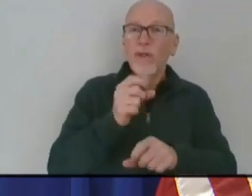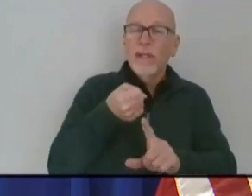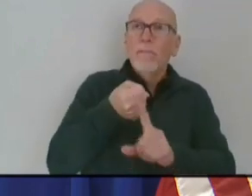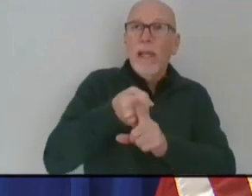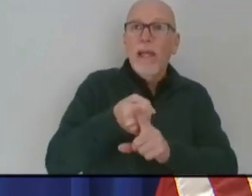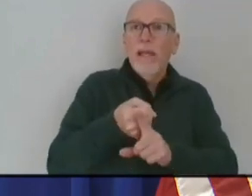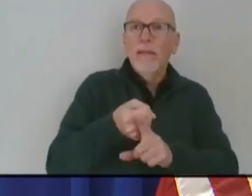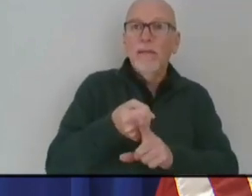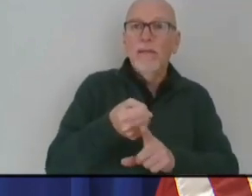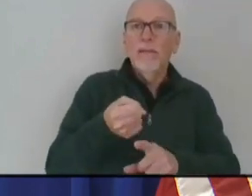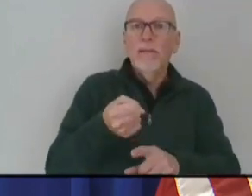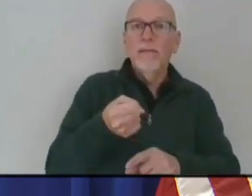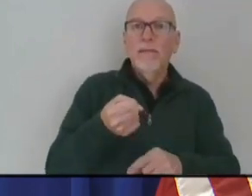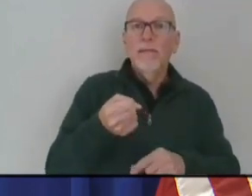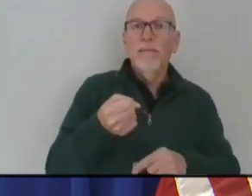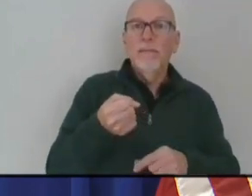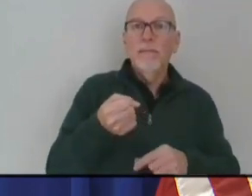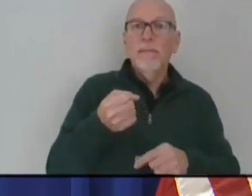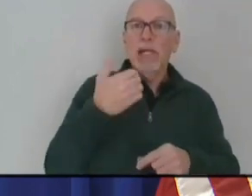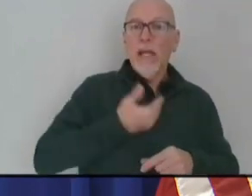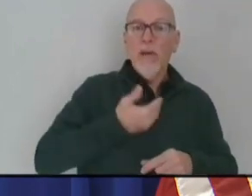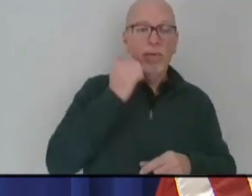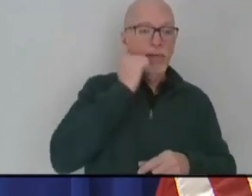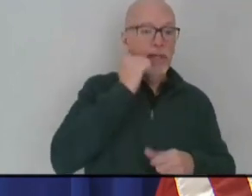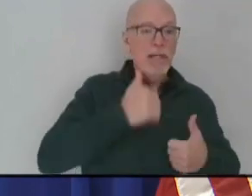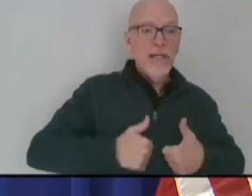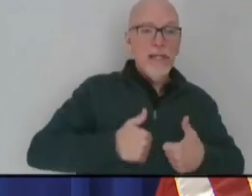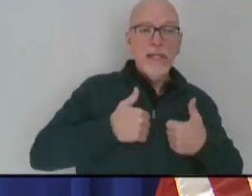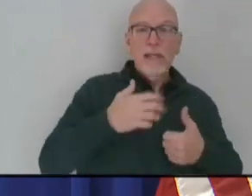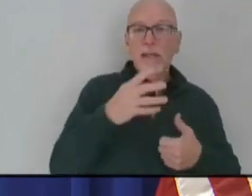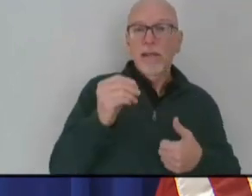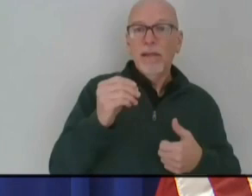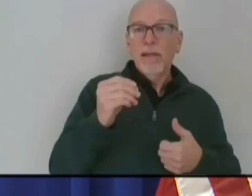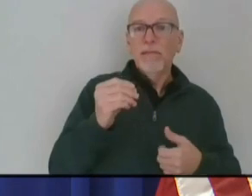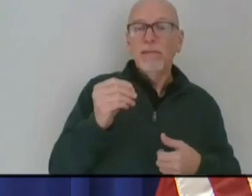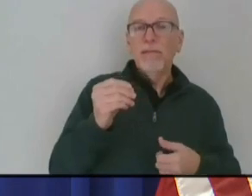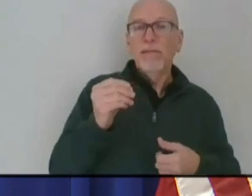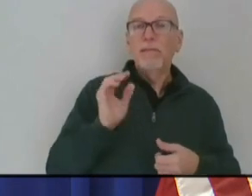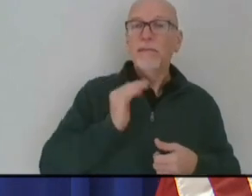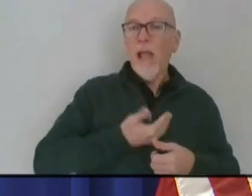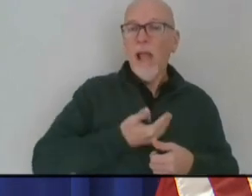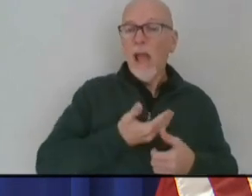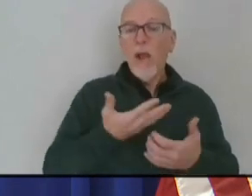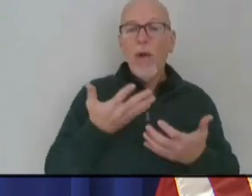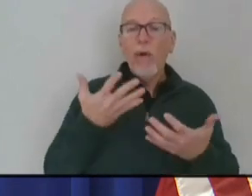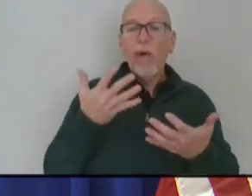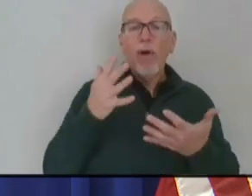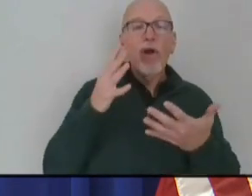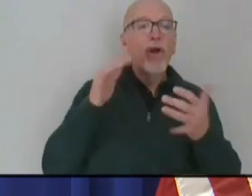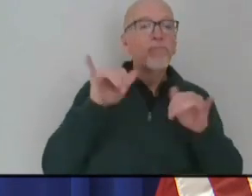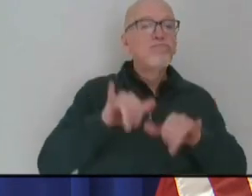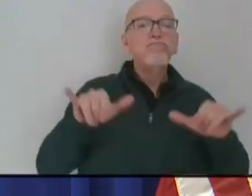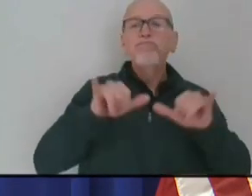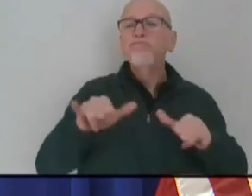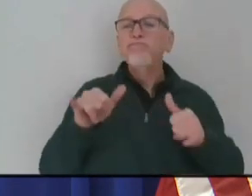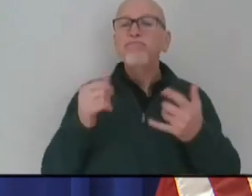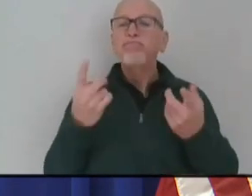not just our daily lives but our routines for sure, but also